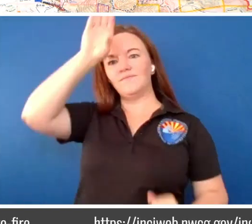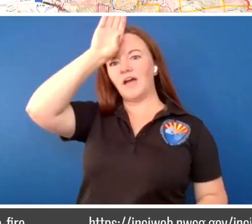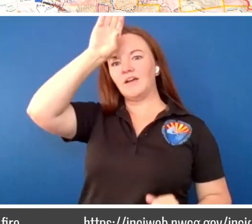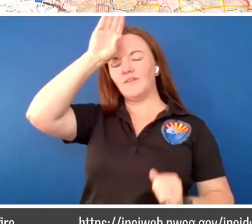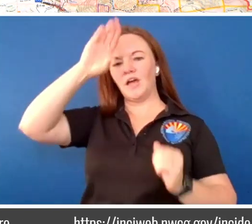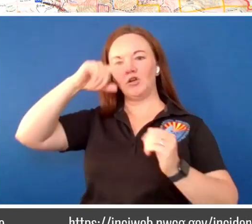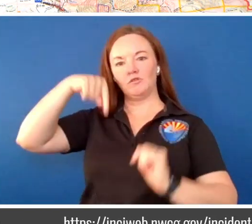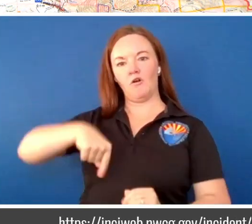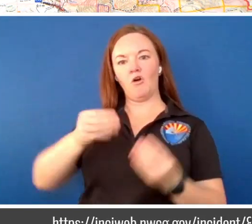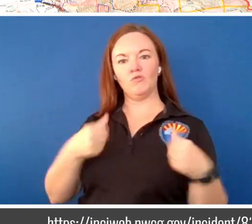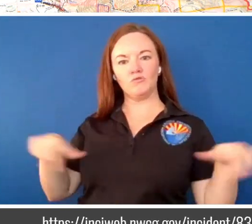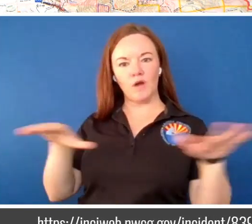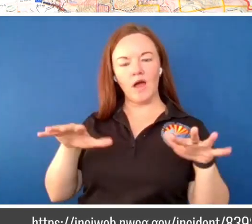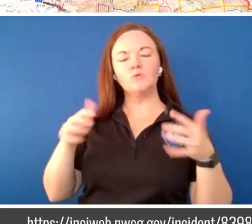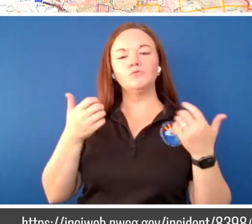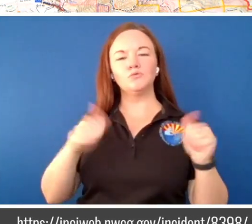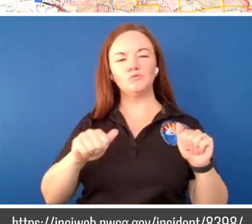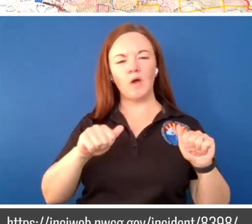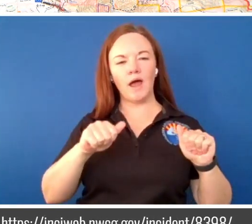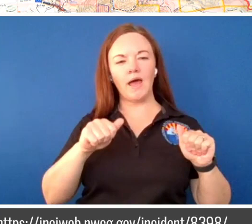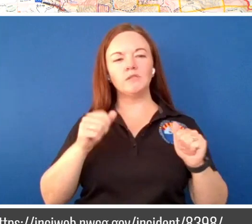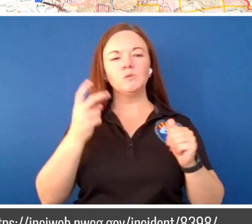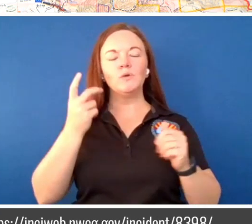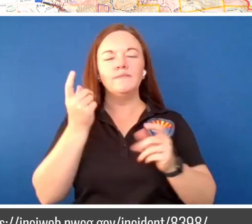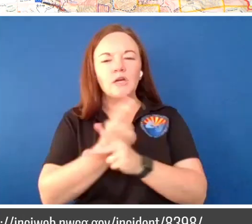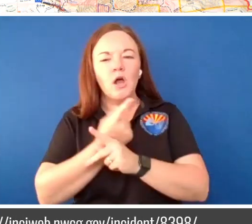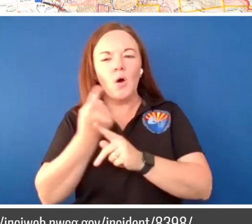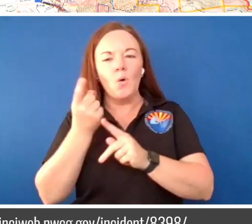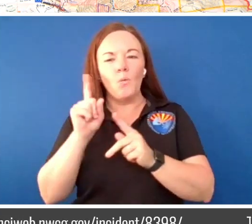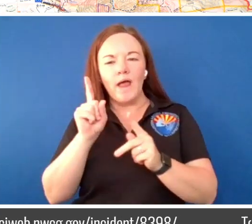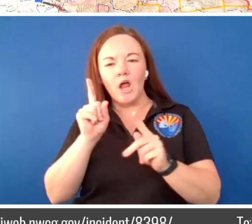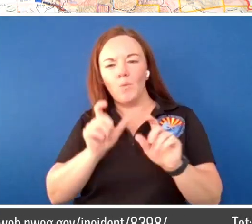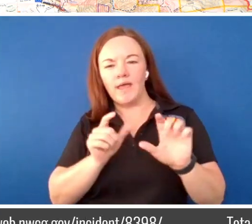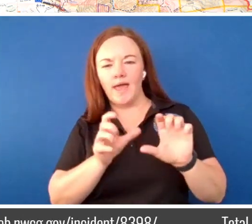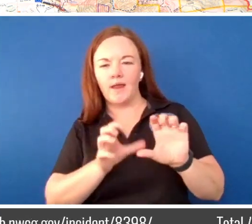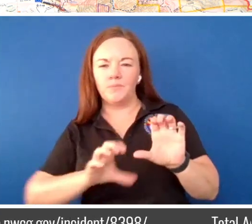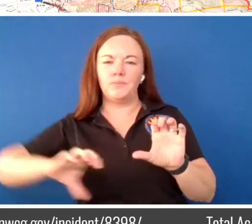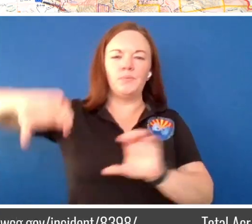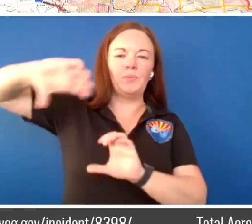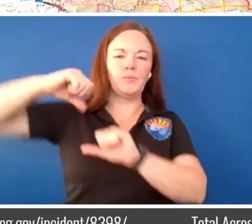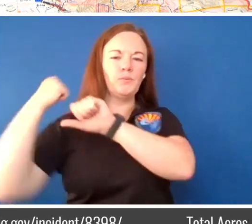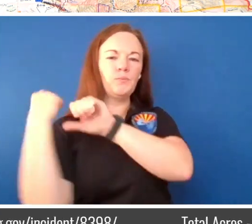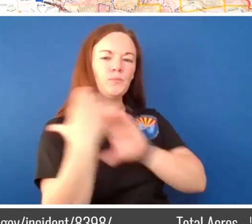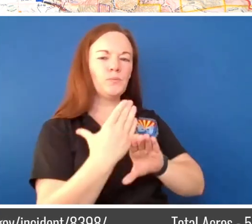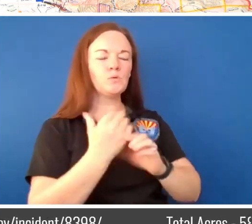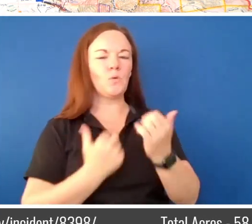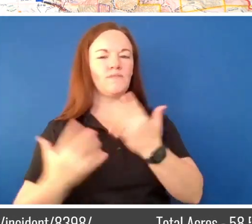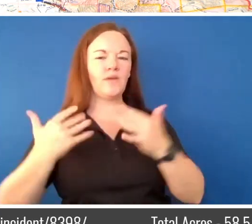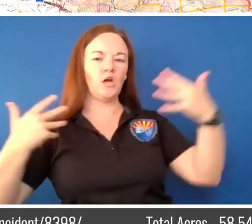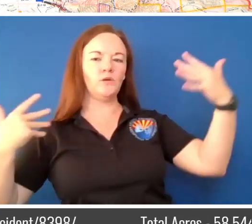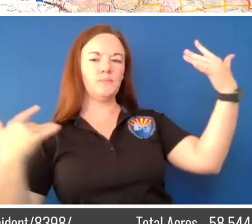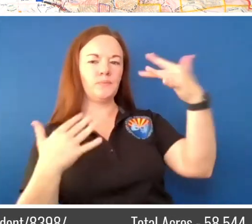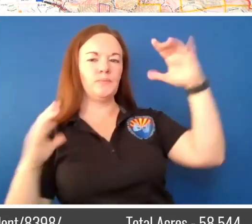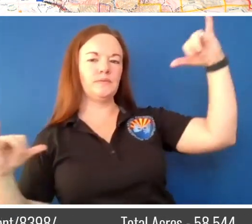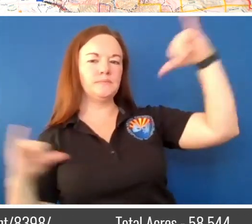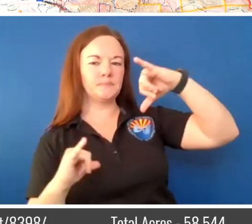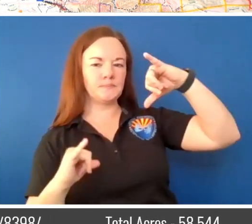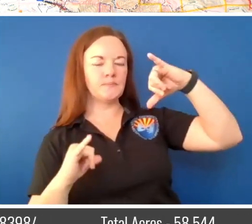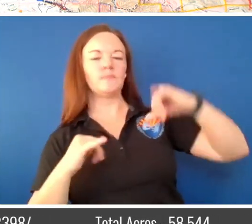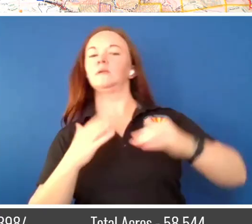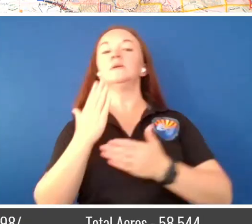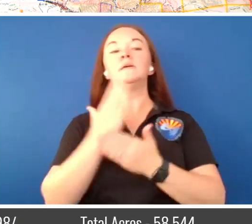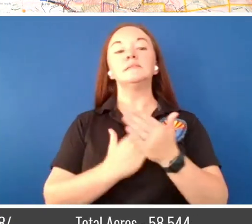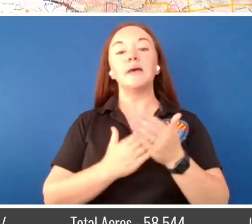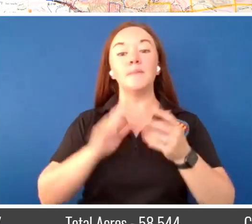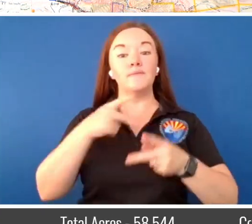find opportunities where we can turn the shoulder to corral this thing on either end. Some of the fleet that we have that's helping us